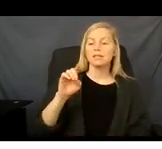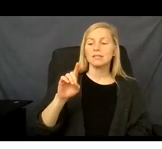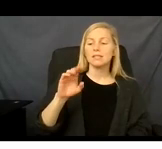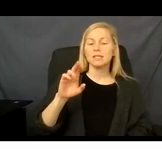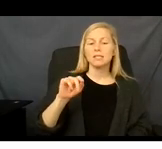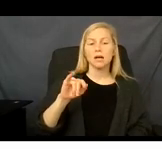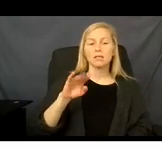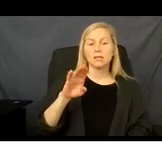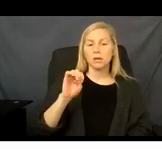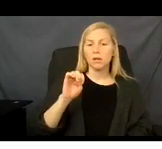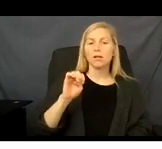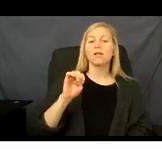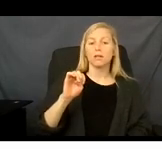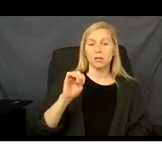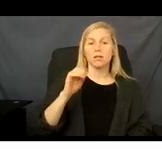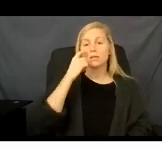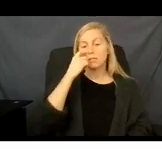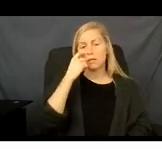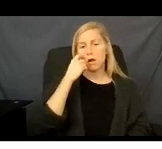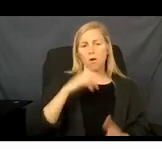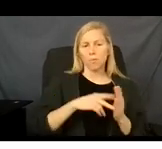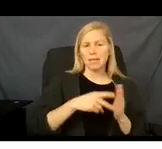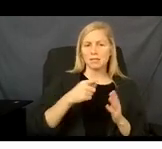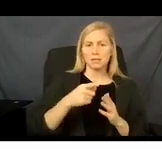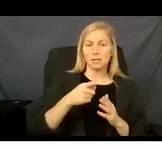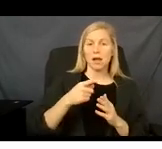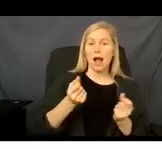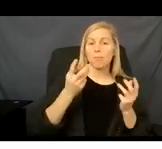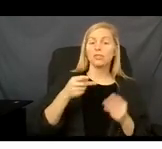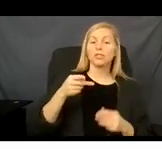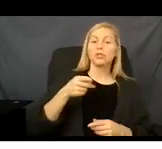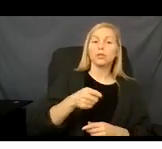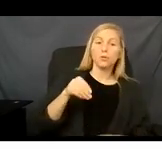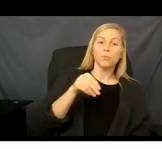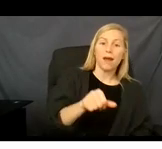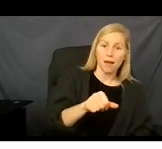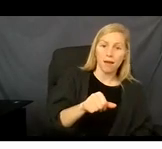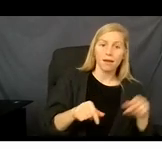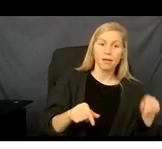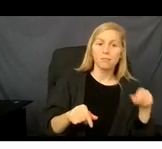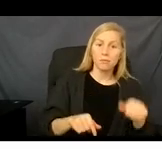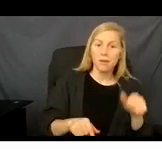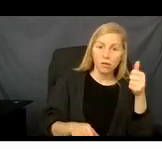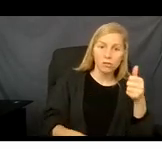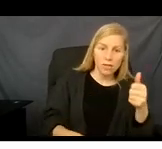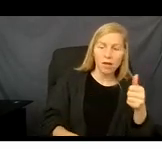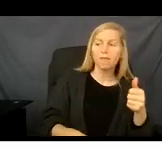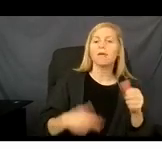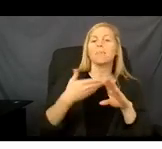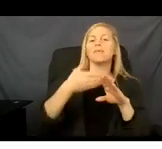out of your pocket before services become subsidized. Under Medicaid, you do not have a deductible.